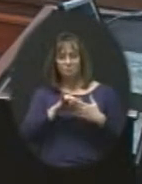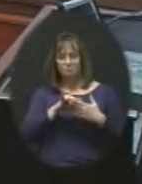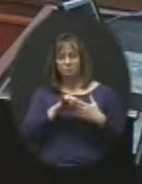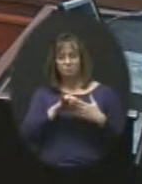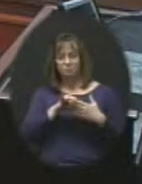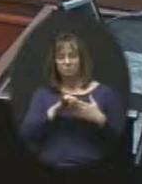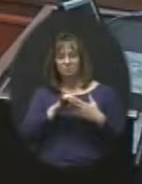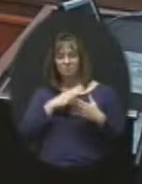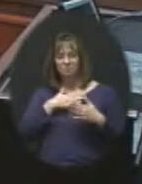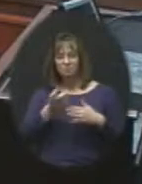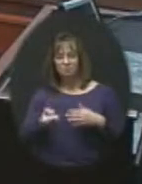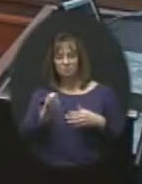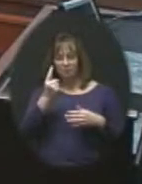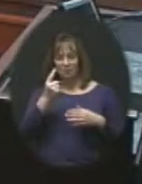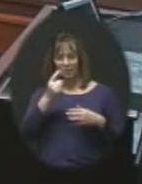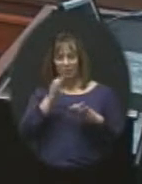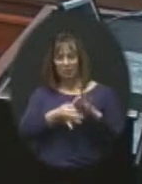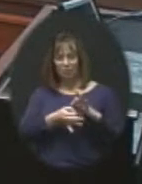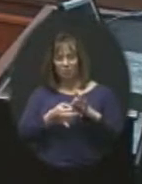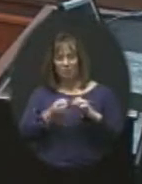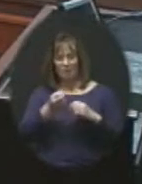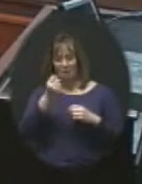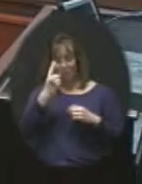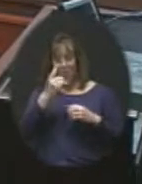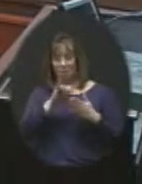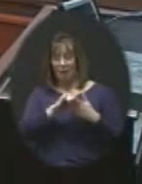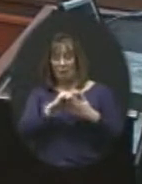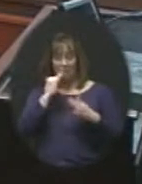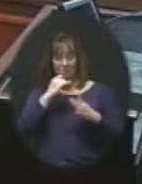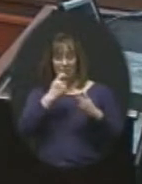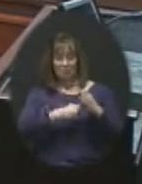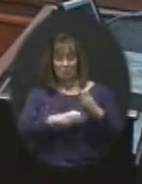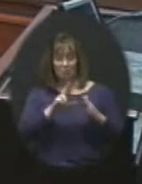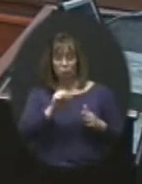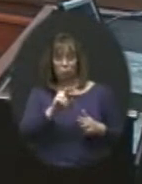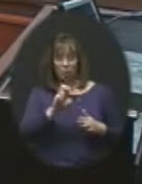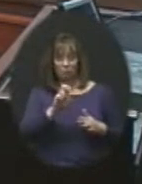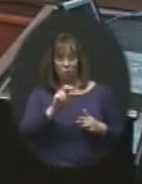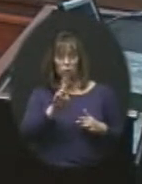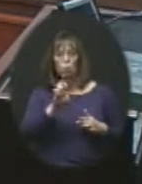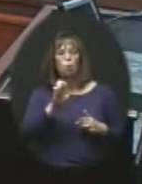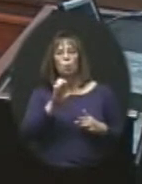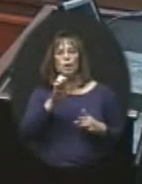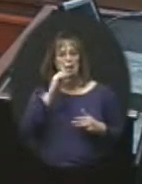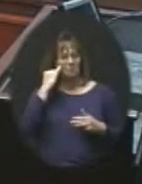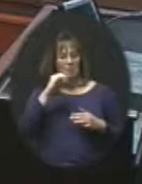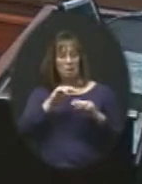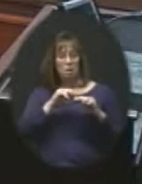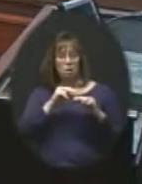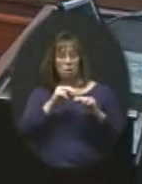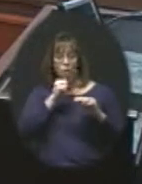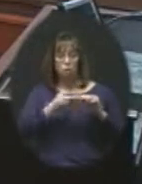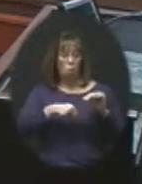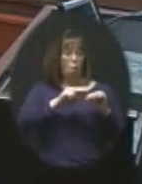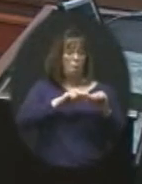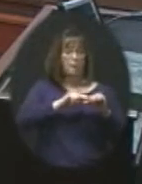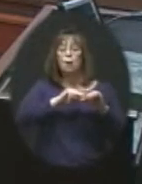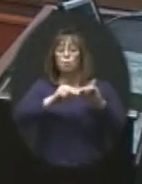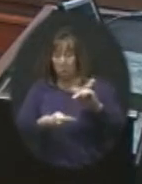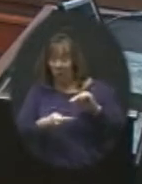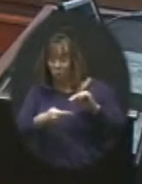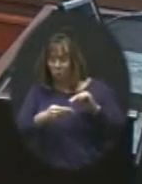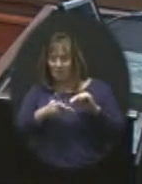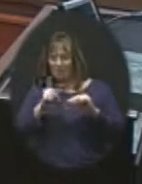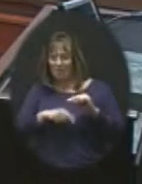my understanding and interpretation of this is if the tax revenues continue to go, if they don't go up, if they go down, then they